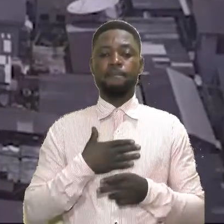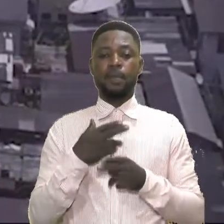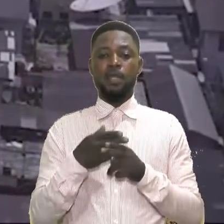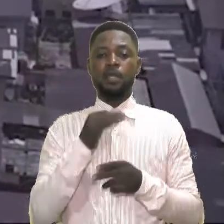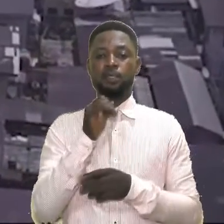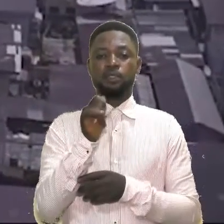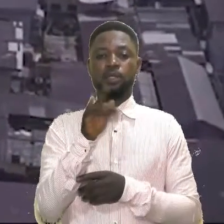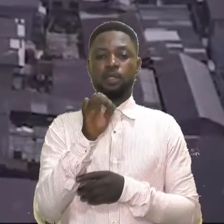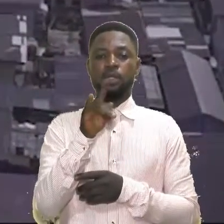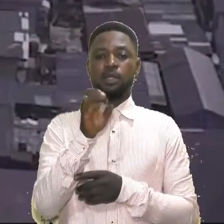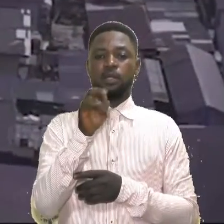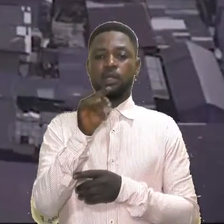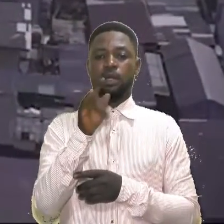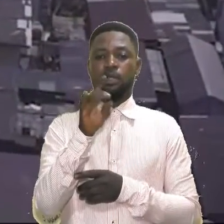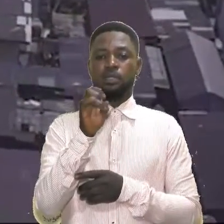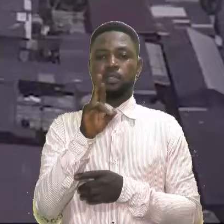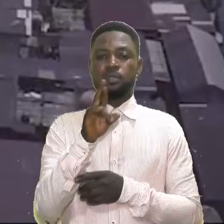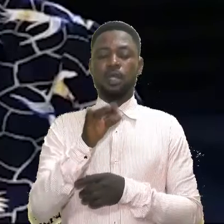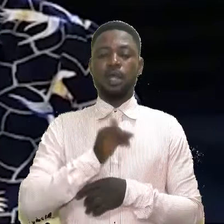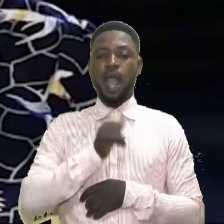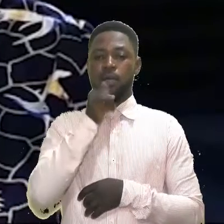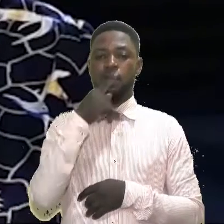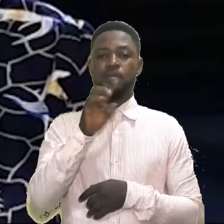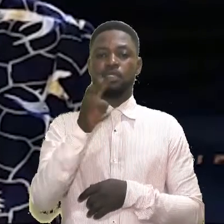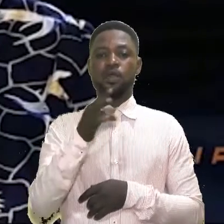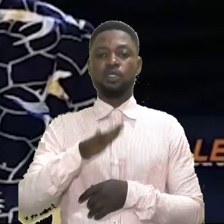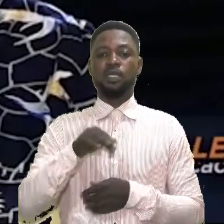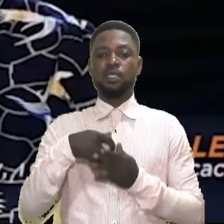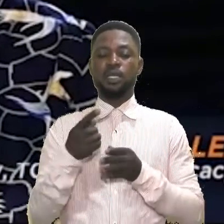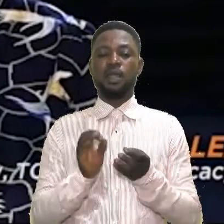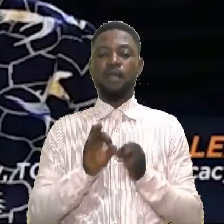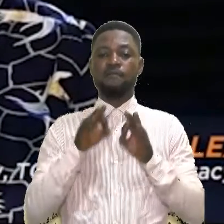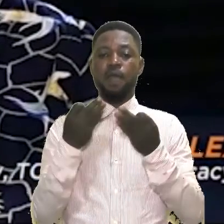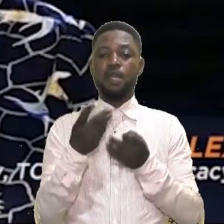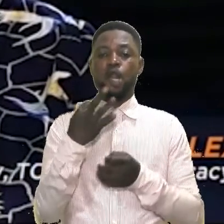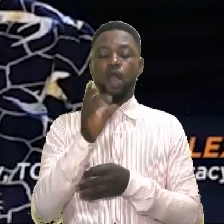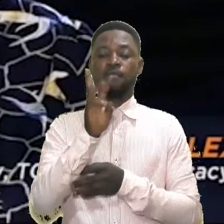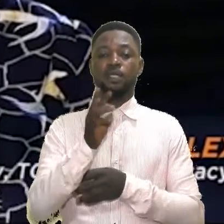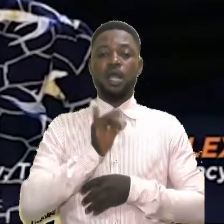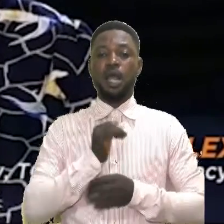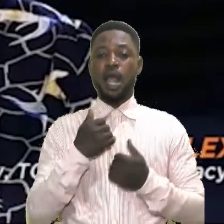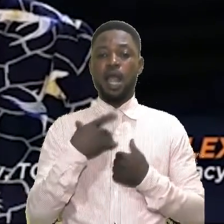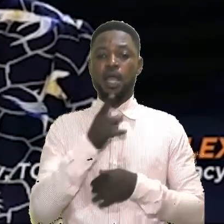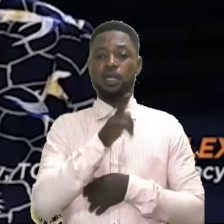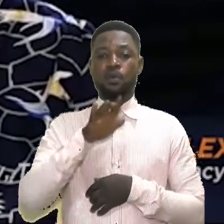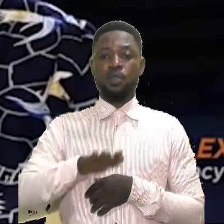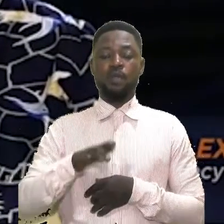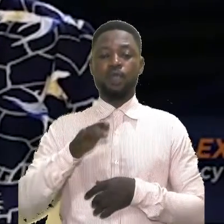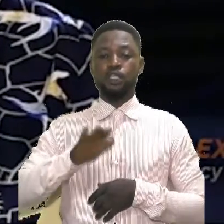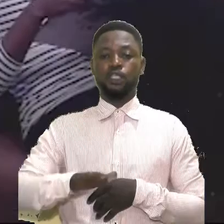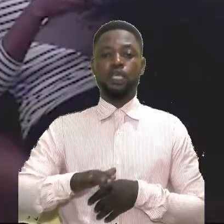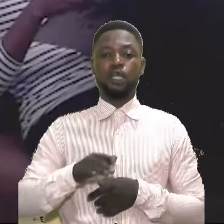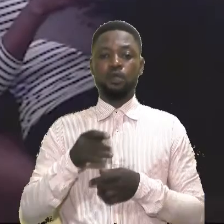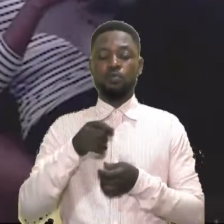My name is Alexander O'Derry. I am the second child in the family of six. I had a wonderful